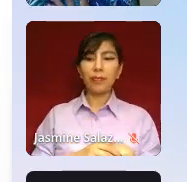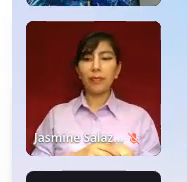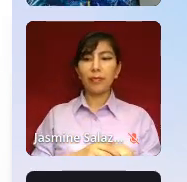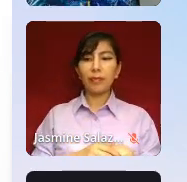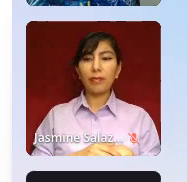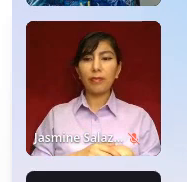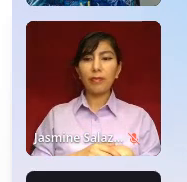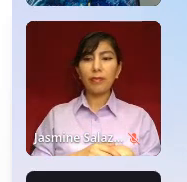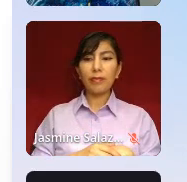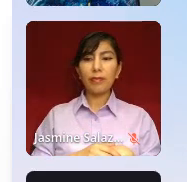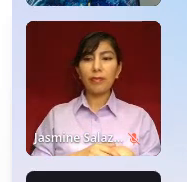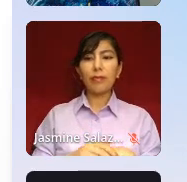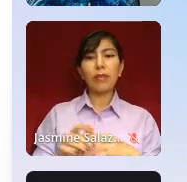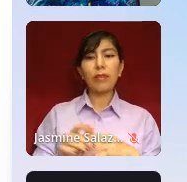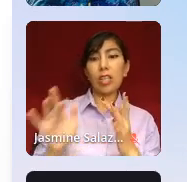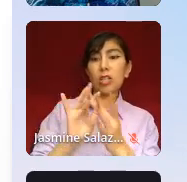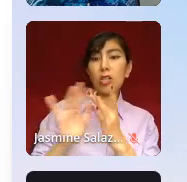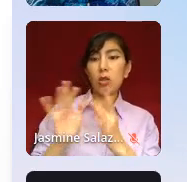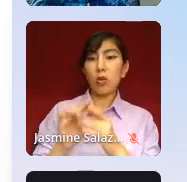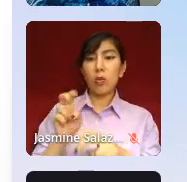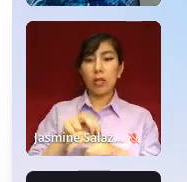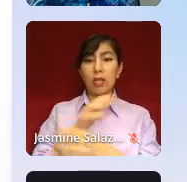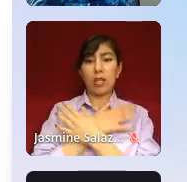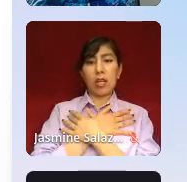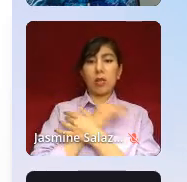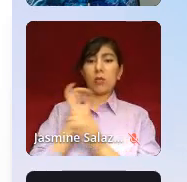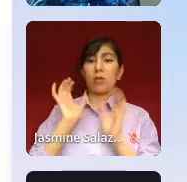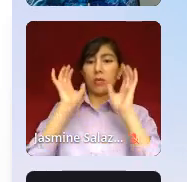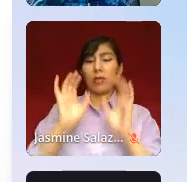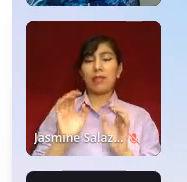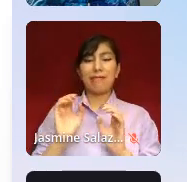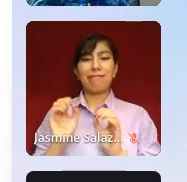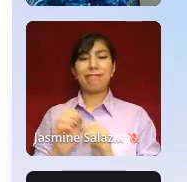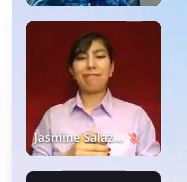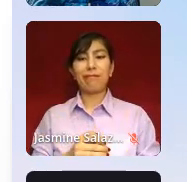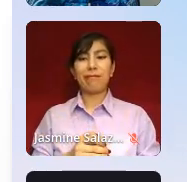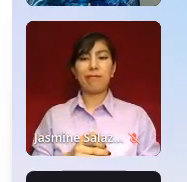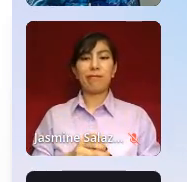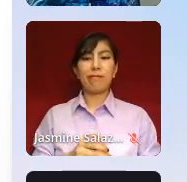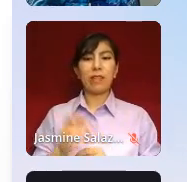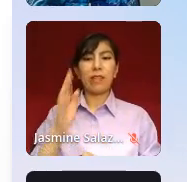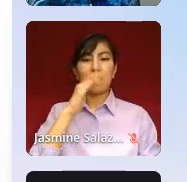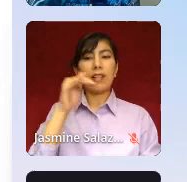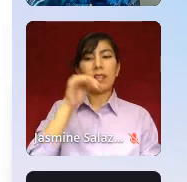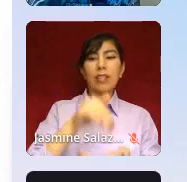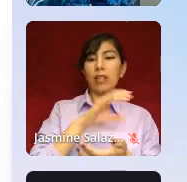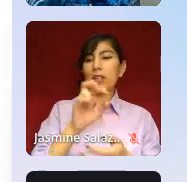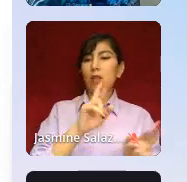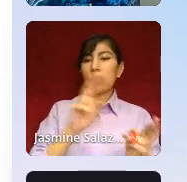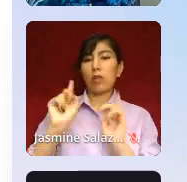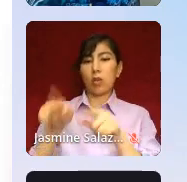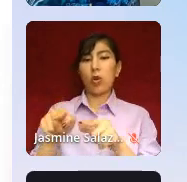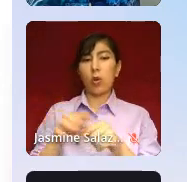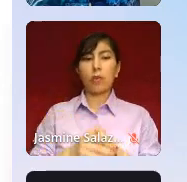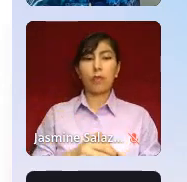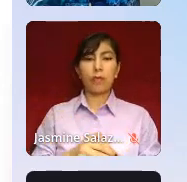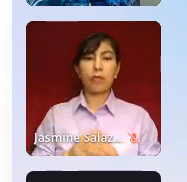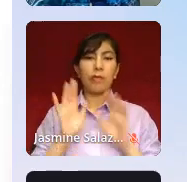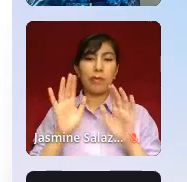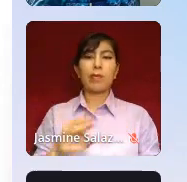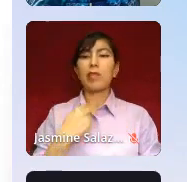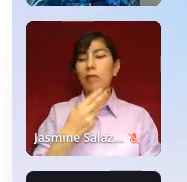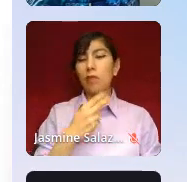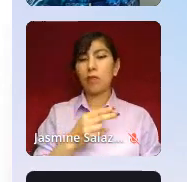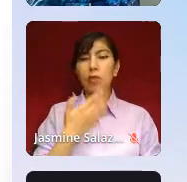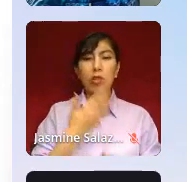there. Networking lounge was great. Awesome. Centered and ready to go. Great voice. Good stuff. Good